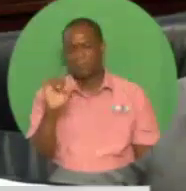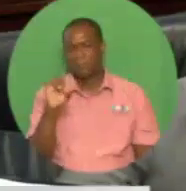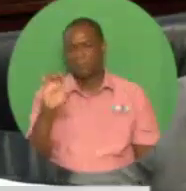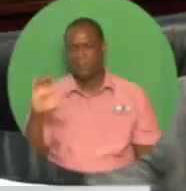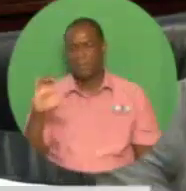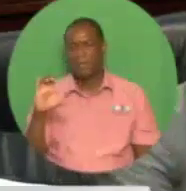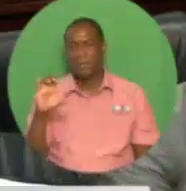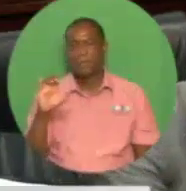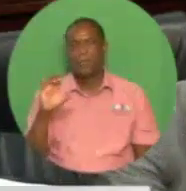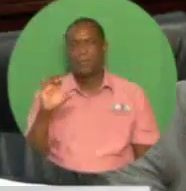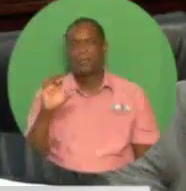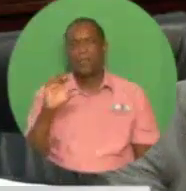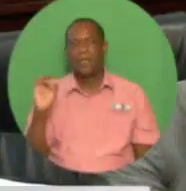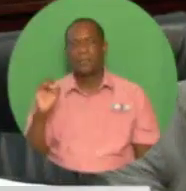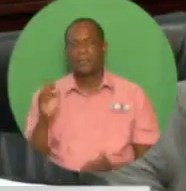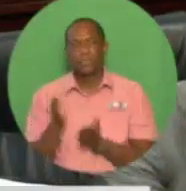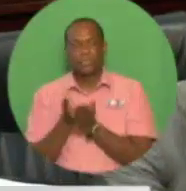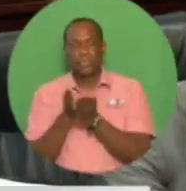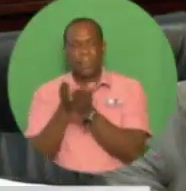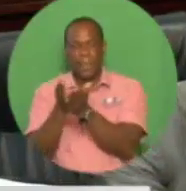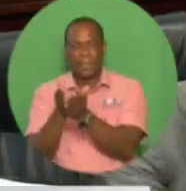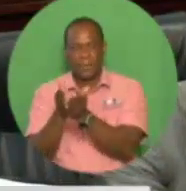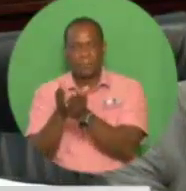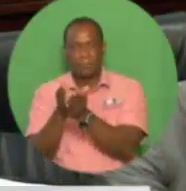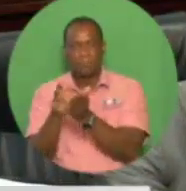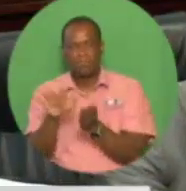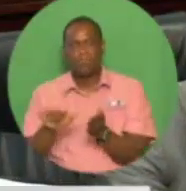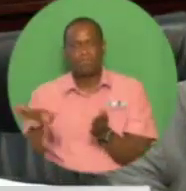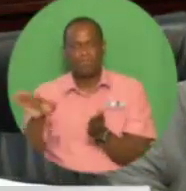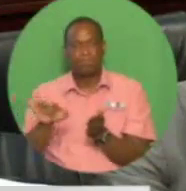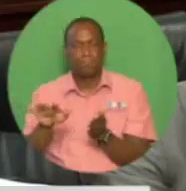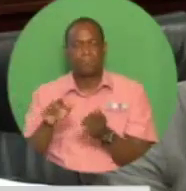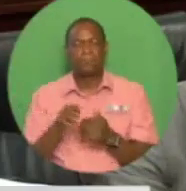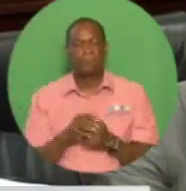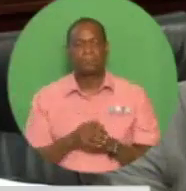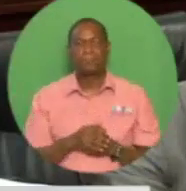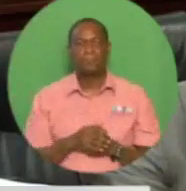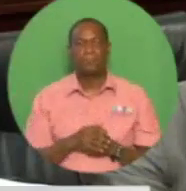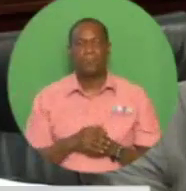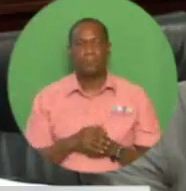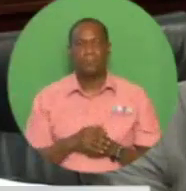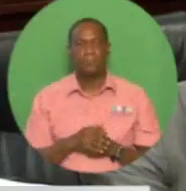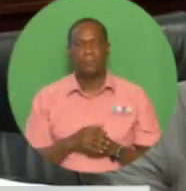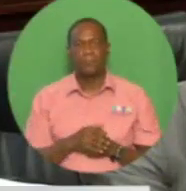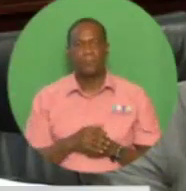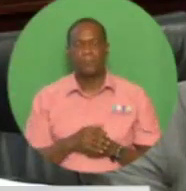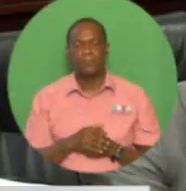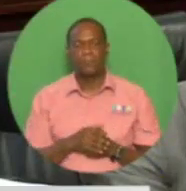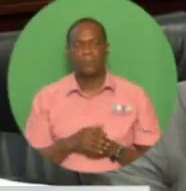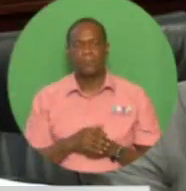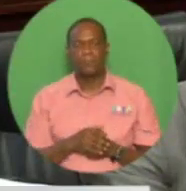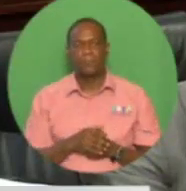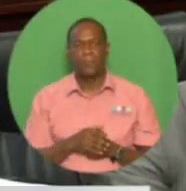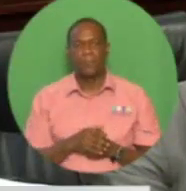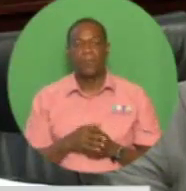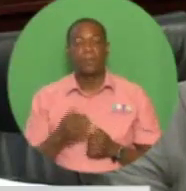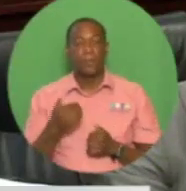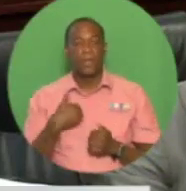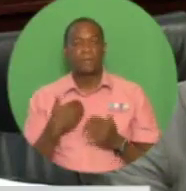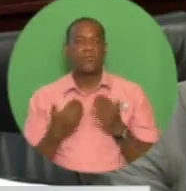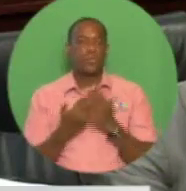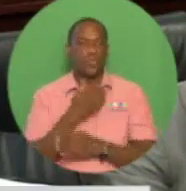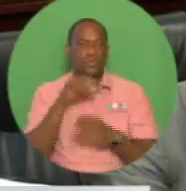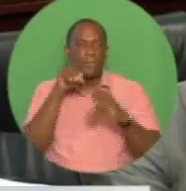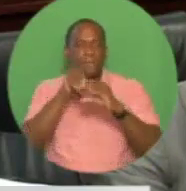Revitalization of the Southwest Peninsula is being driven by foreign direct investment from China Harbor Engineering